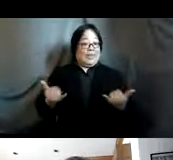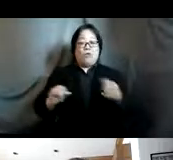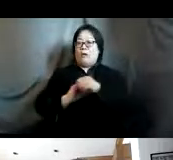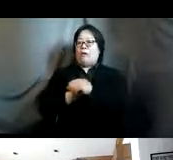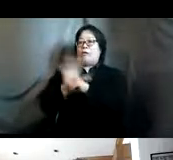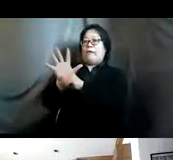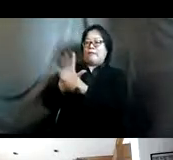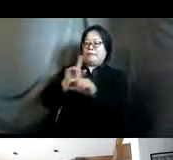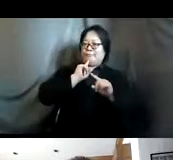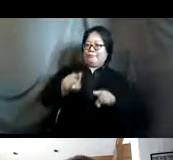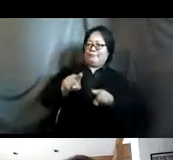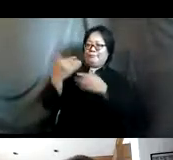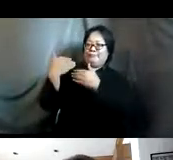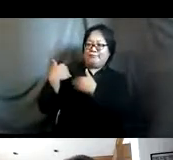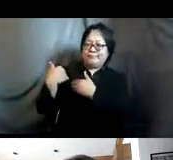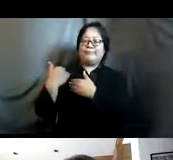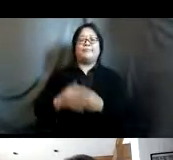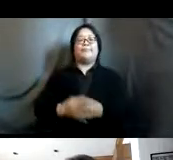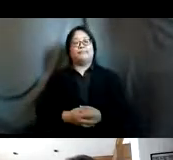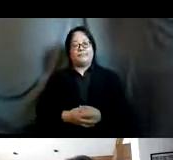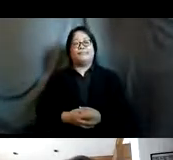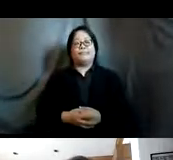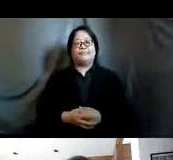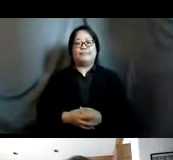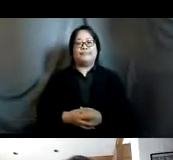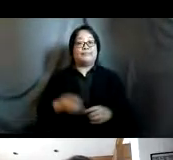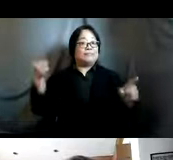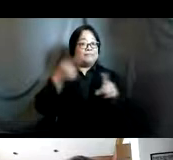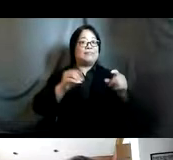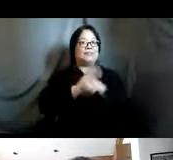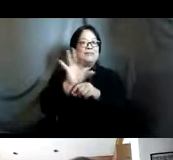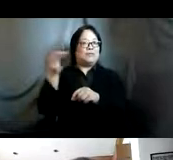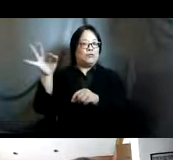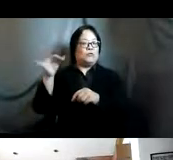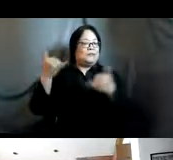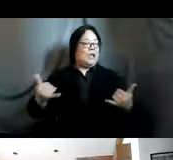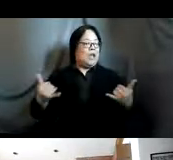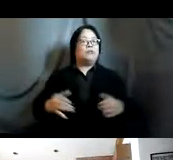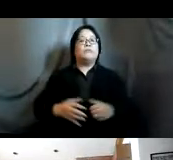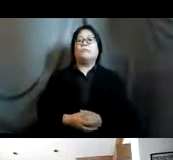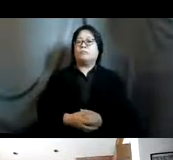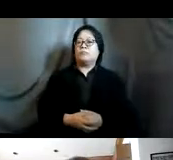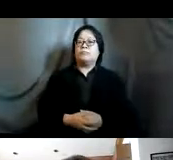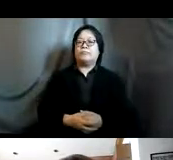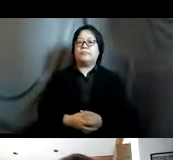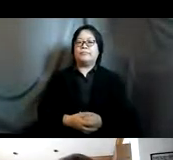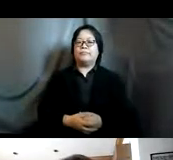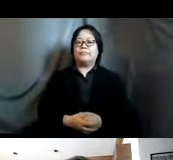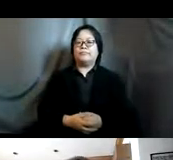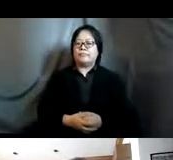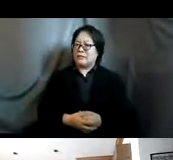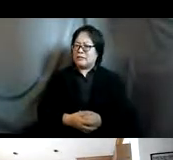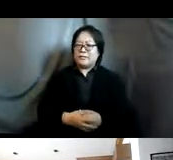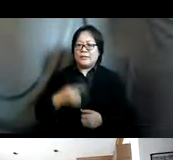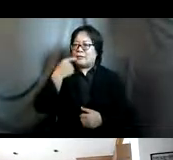the work that's in addressing covet response and recovery so who are the co-leaders